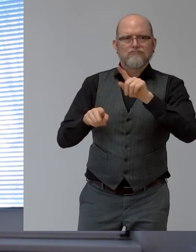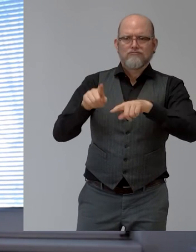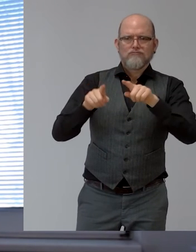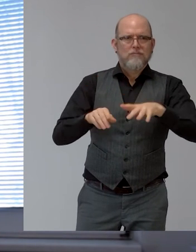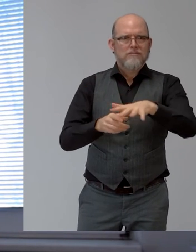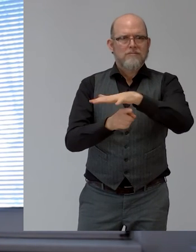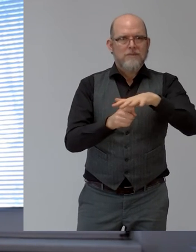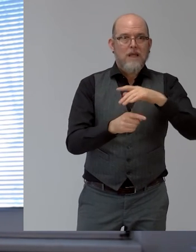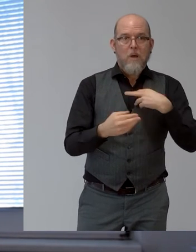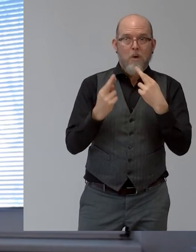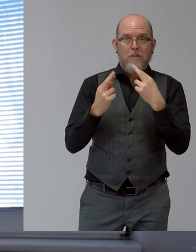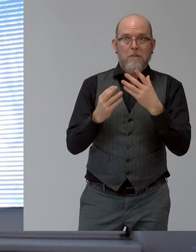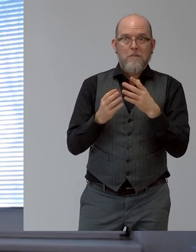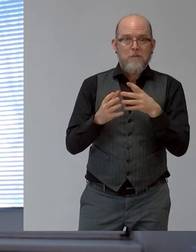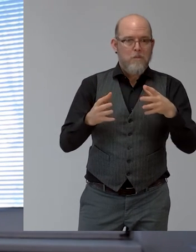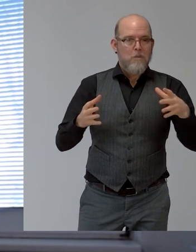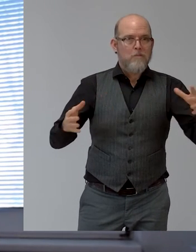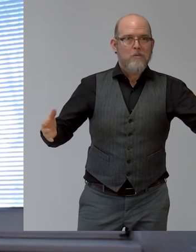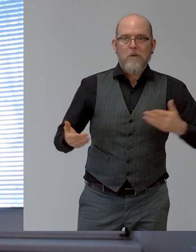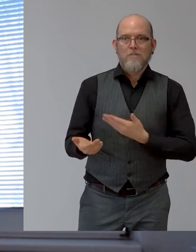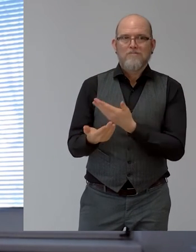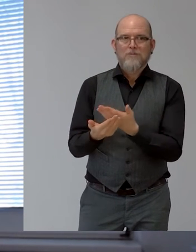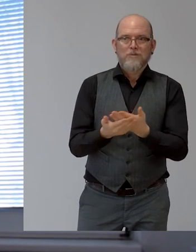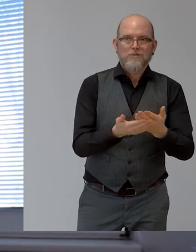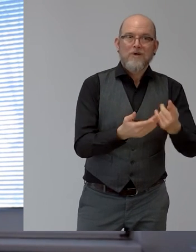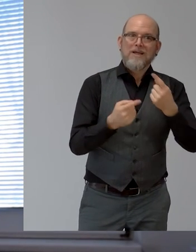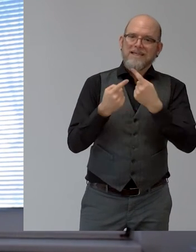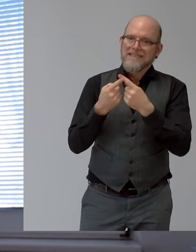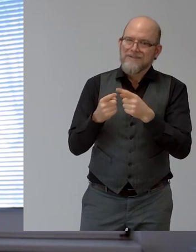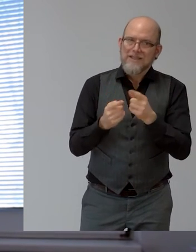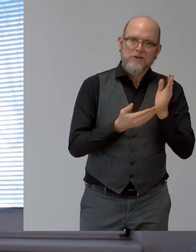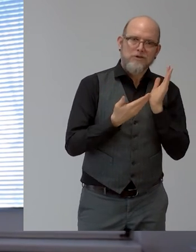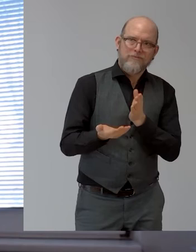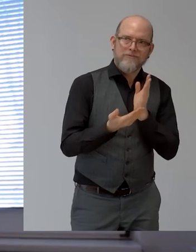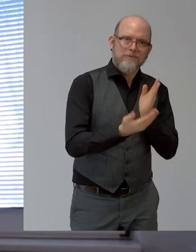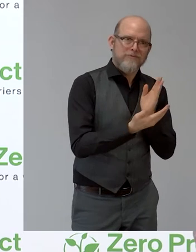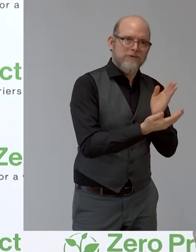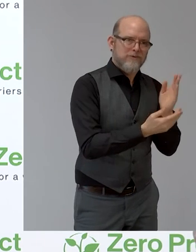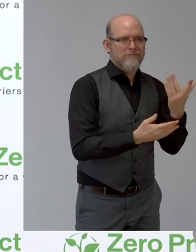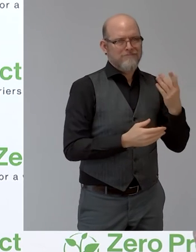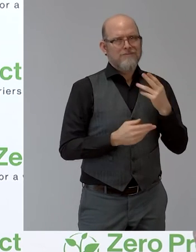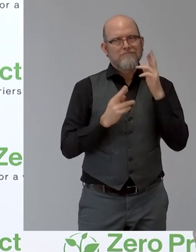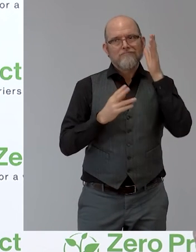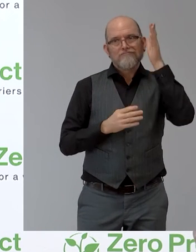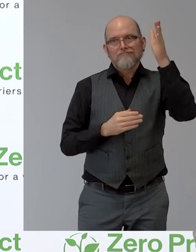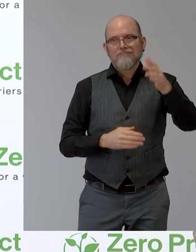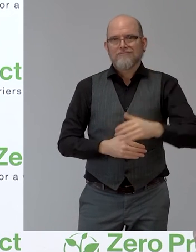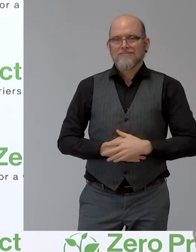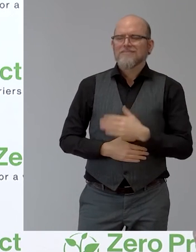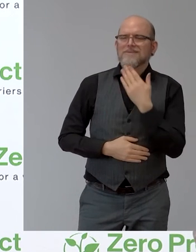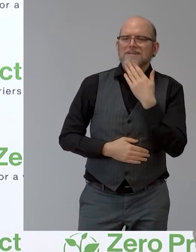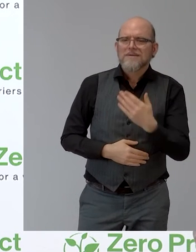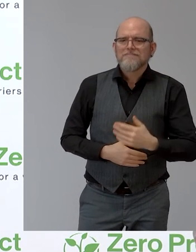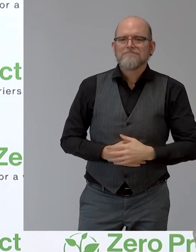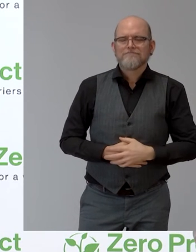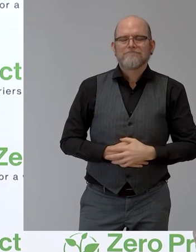and more different kinds of service providers in this area in the future. Thank you, Shadi. So let's take a look